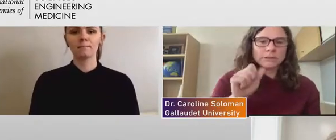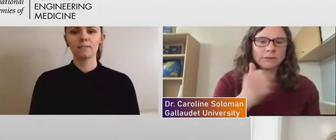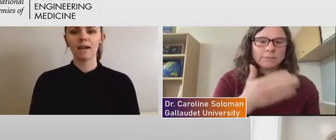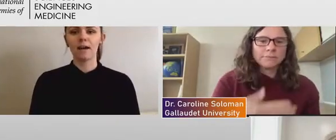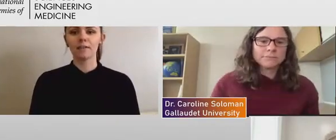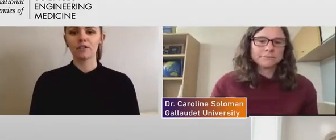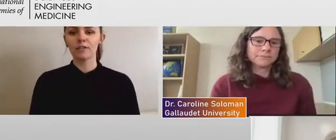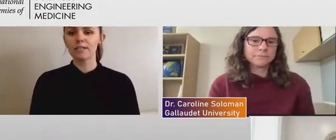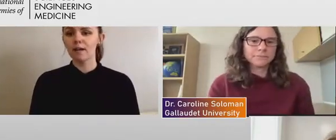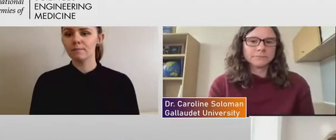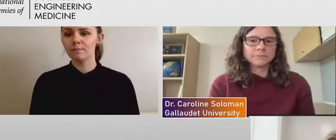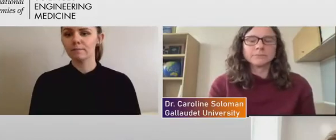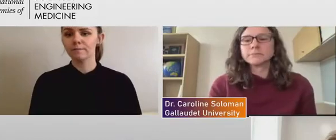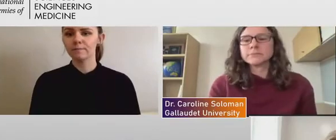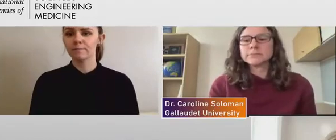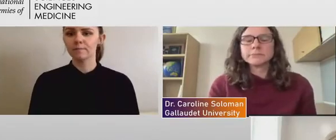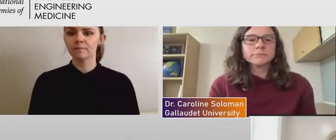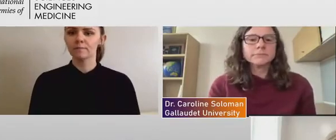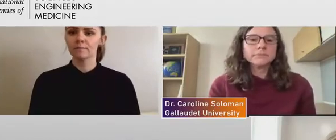Yeah, Teresa?